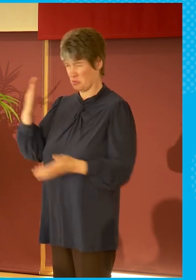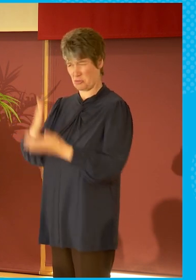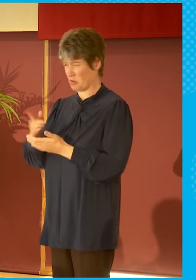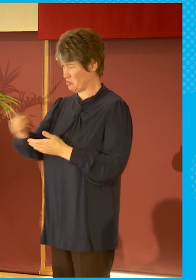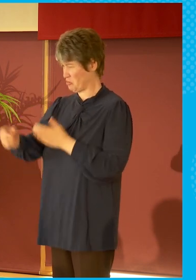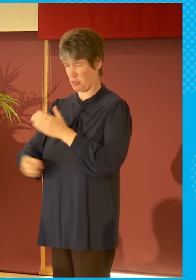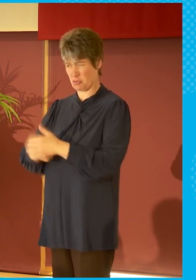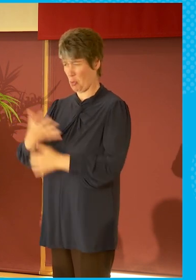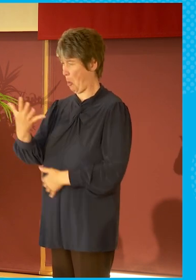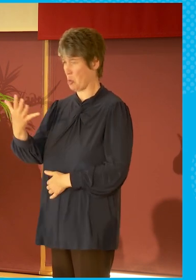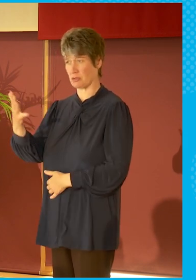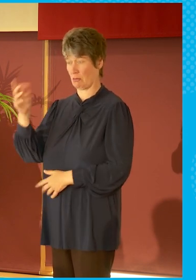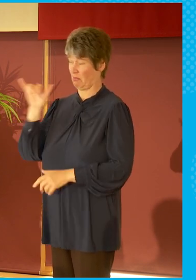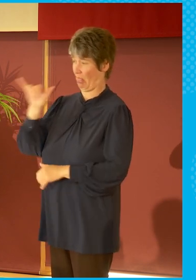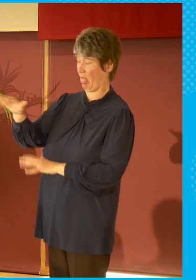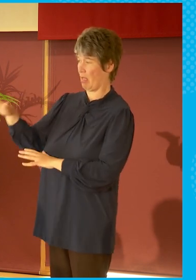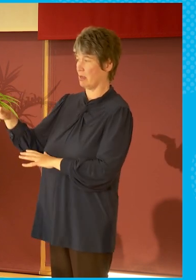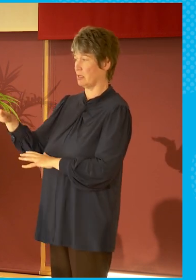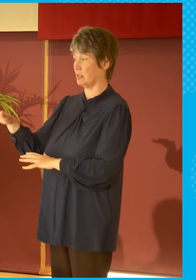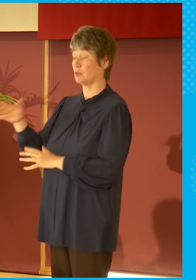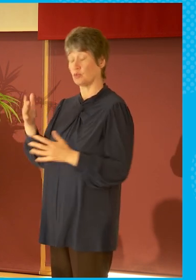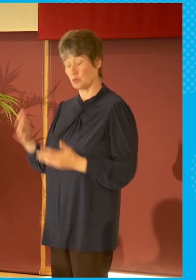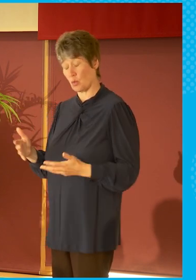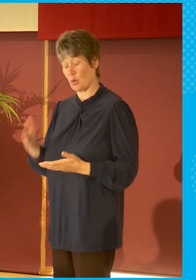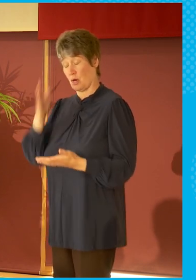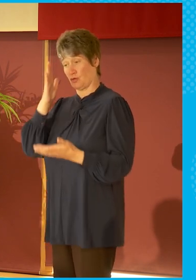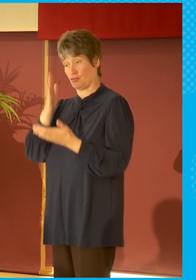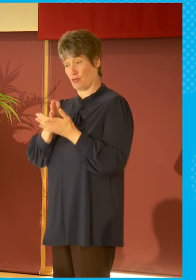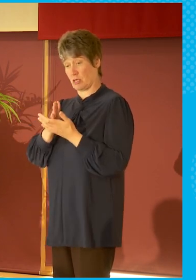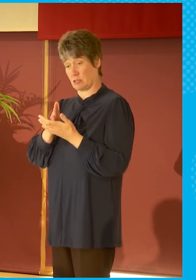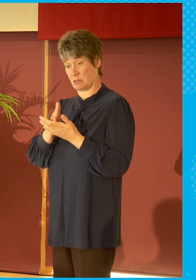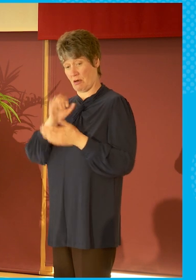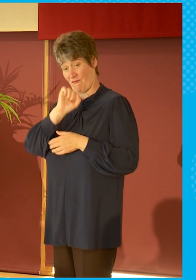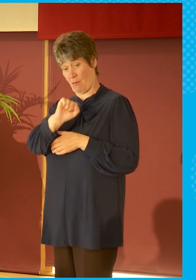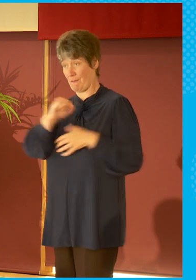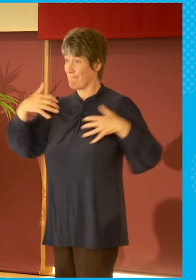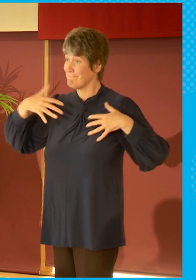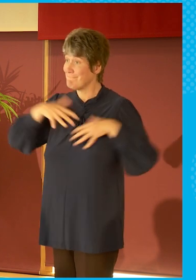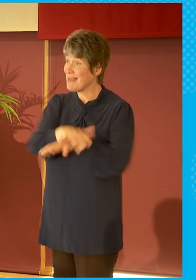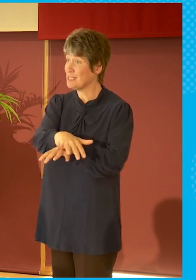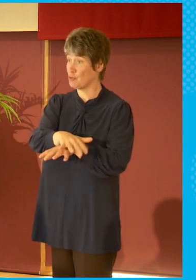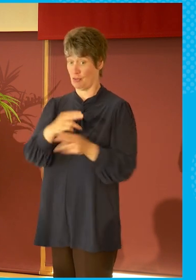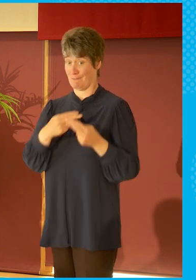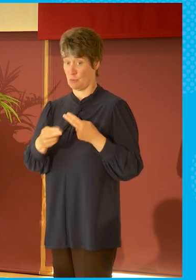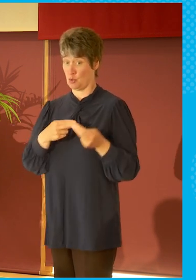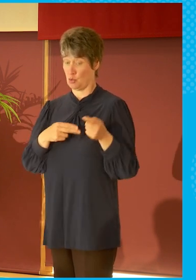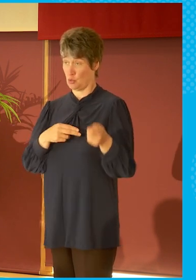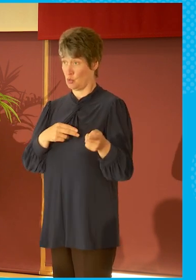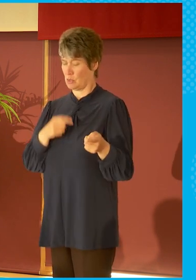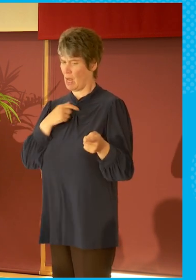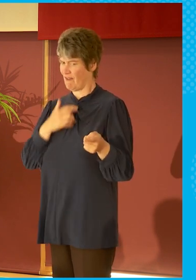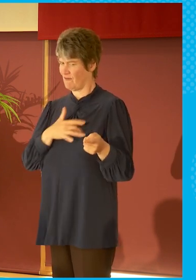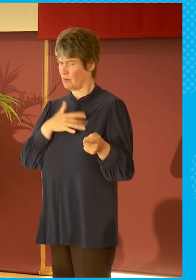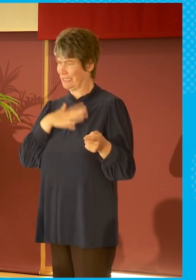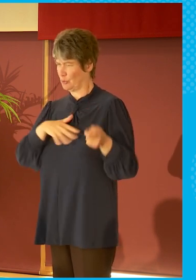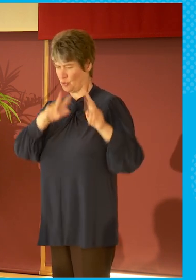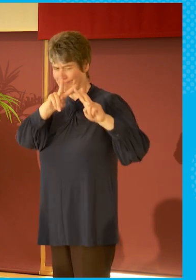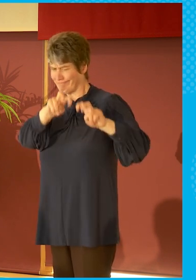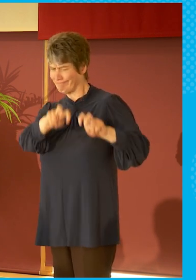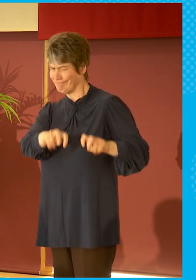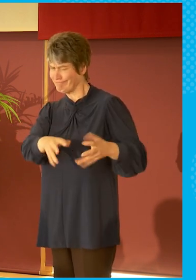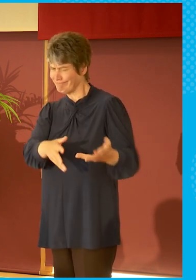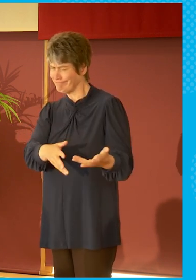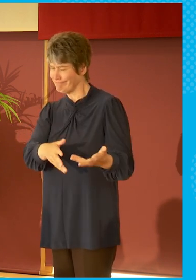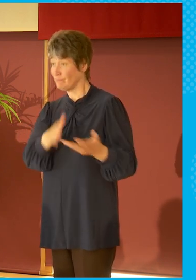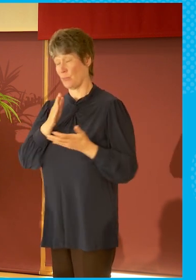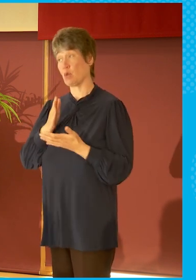The decline of trust in mainstream news, I think you do need to unpack that a bit. I think it is true,